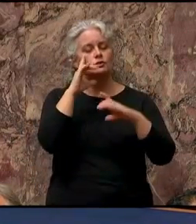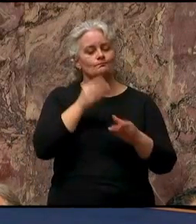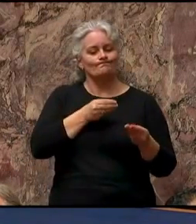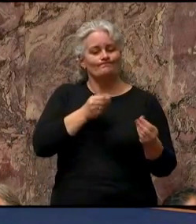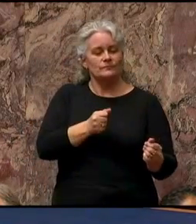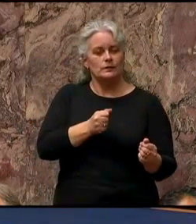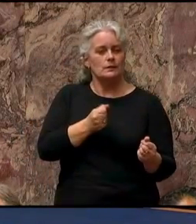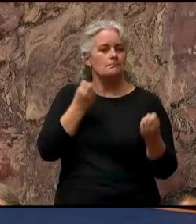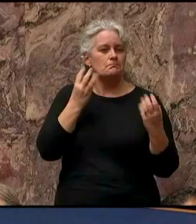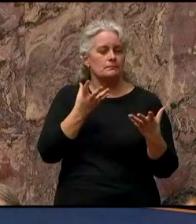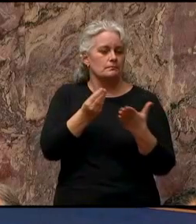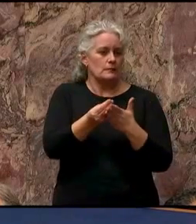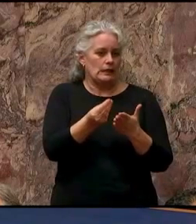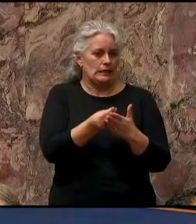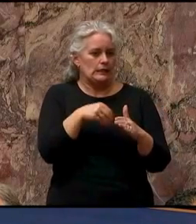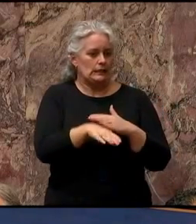province.